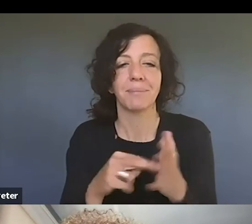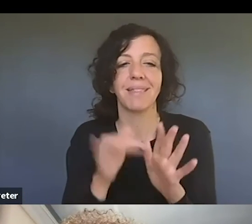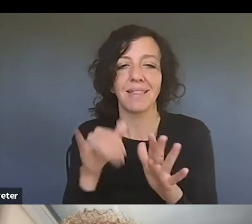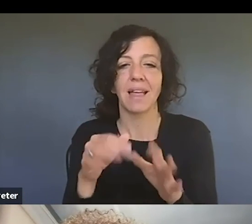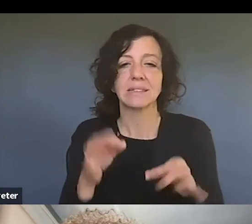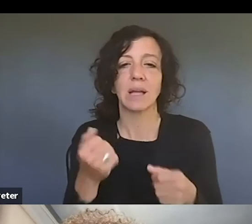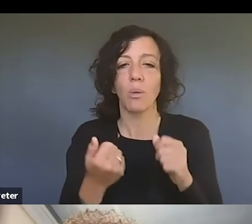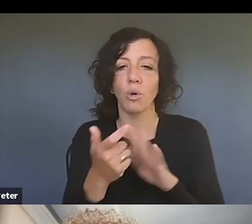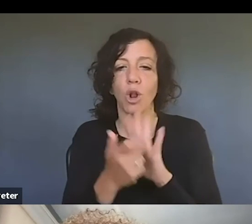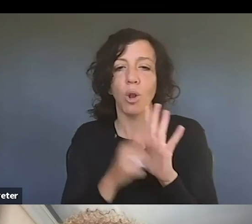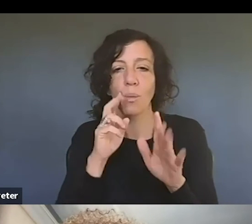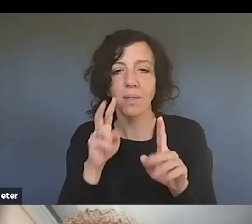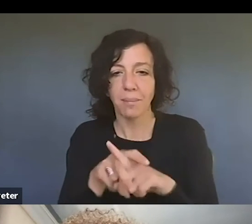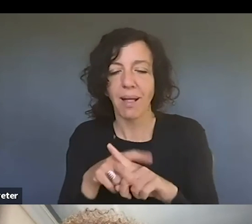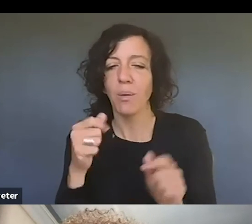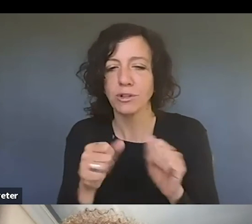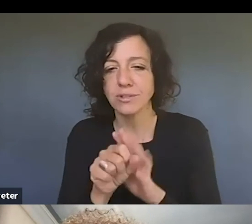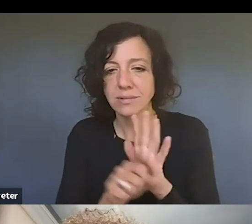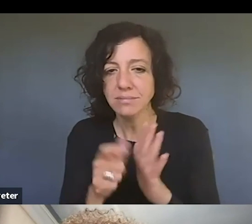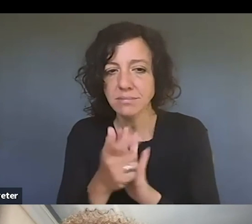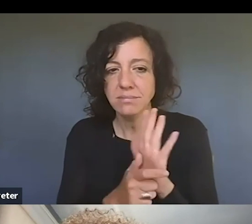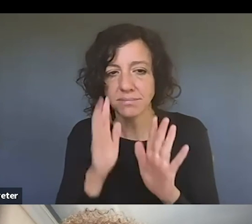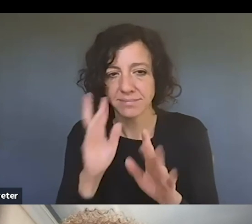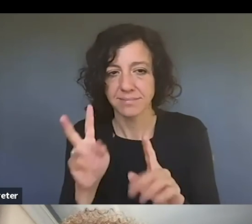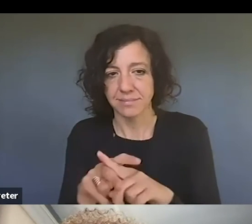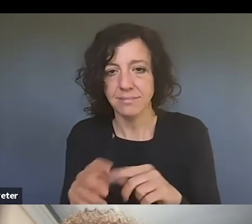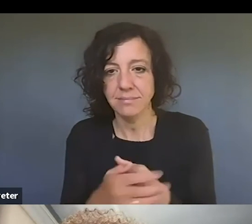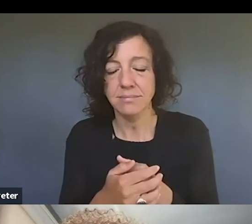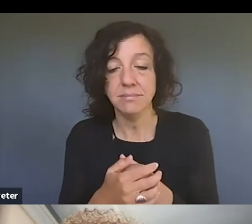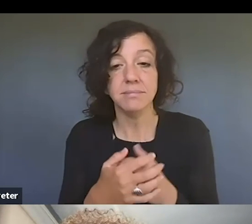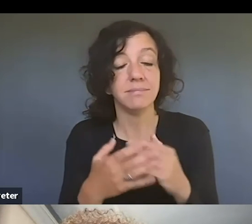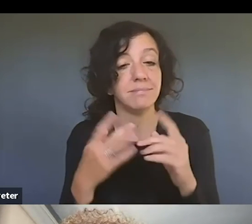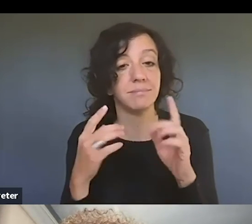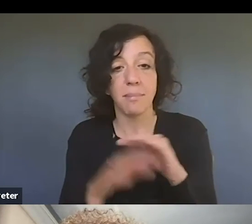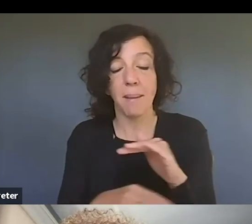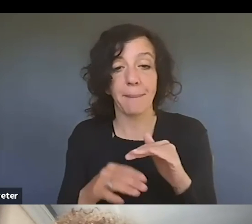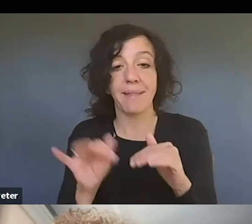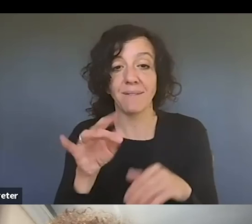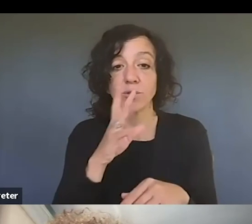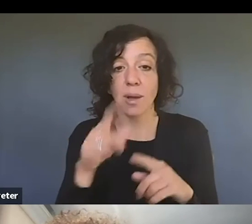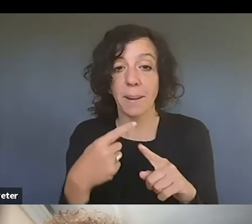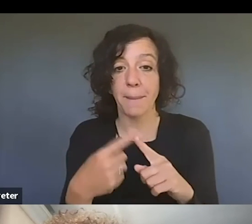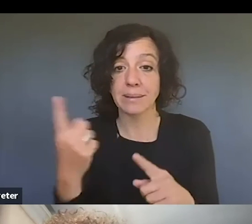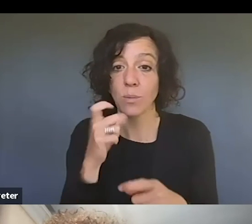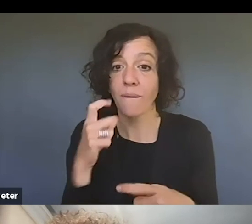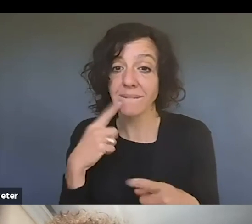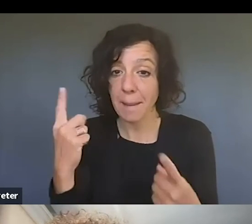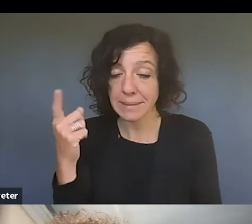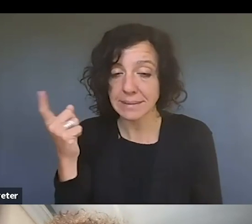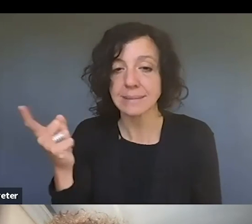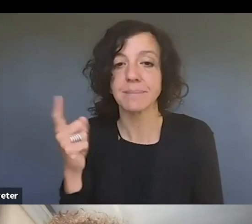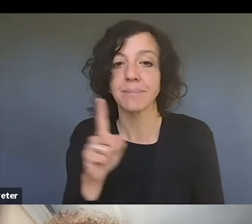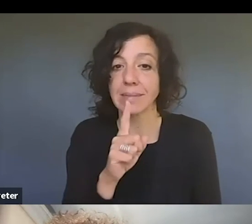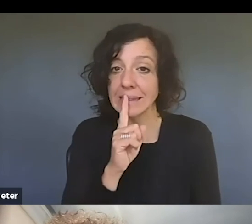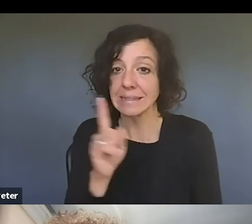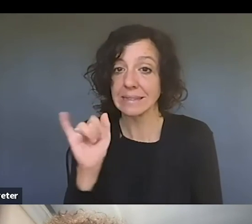and um ultimately if you're talking about a public figure the question is has the person